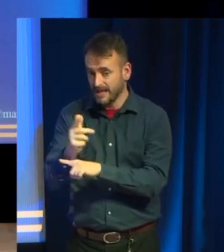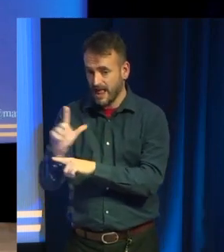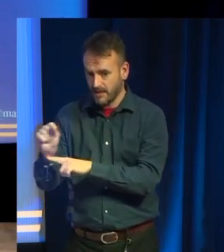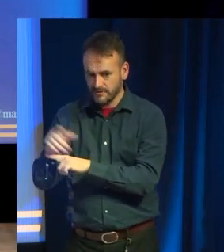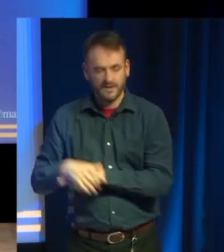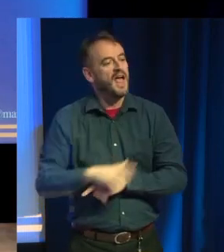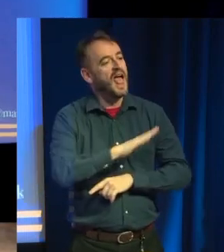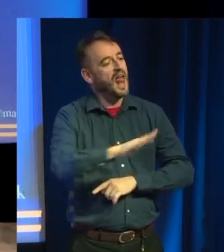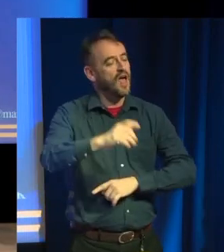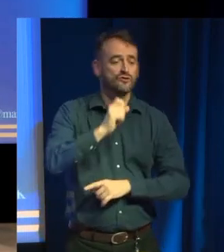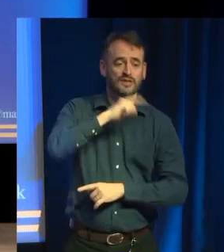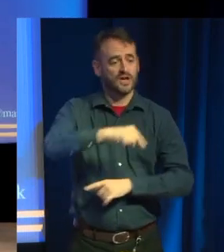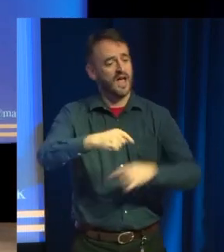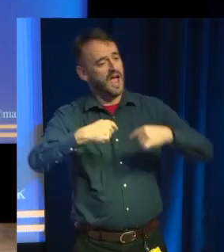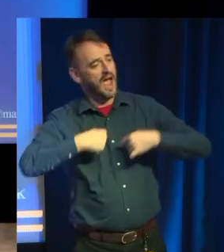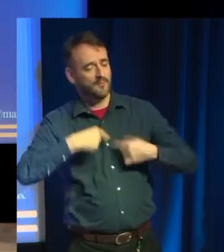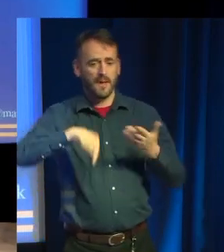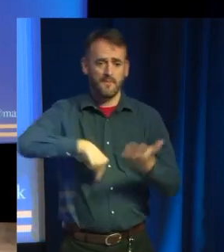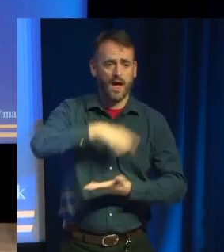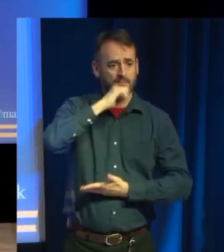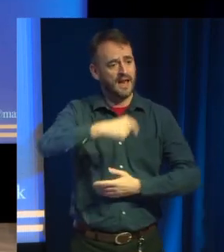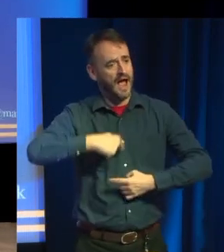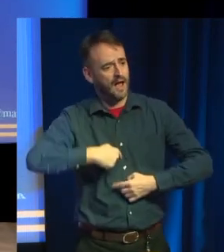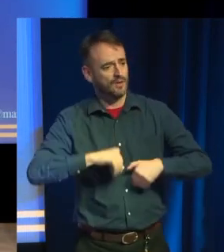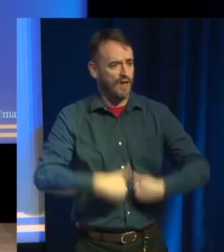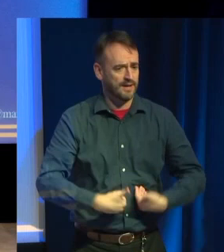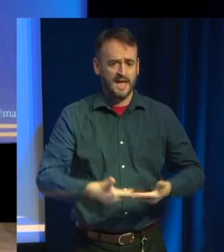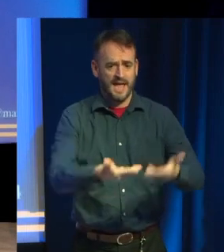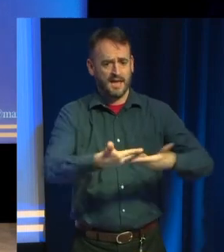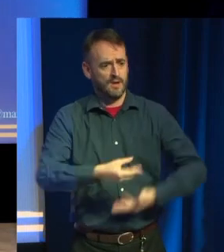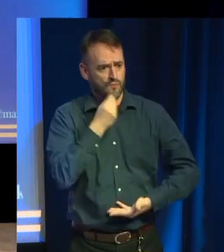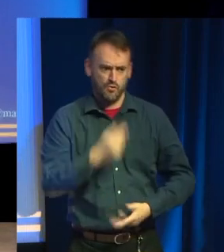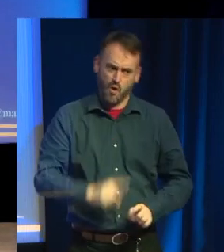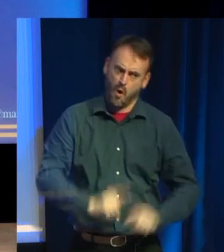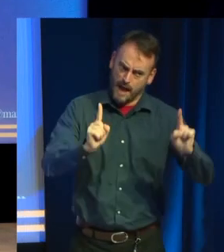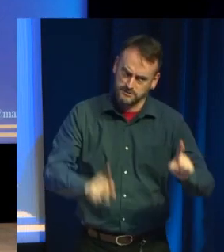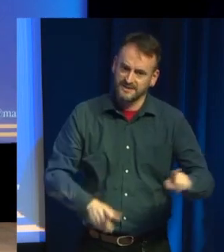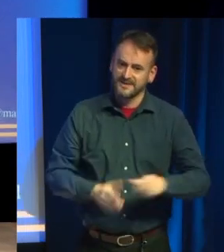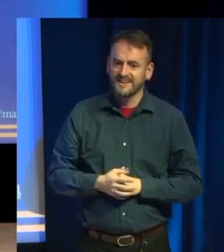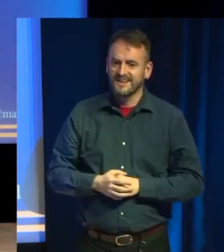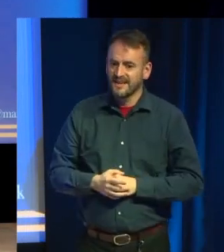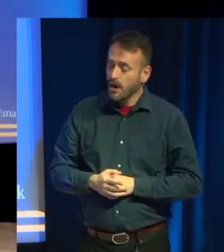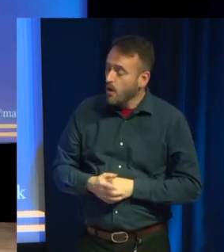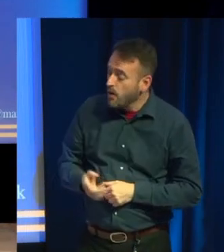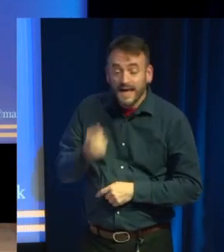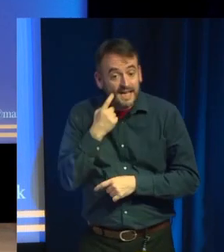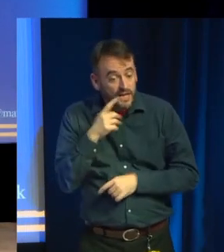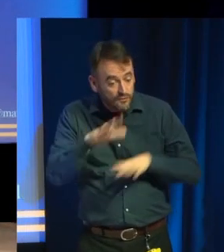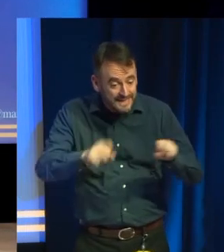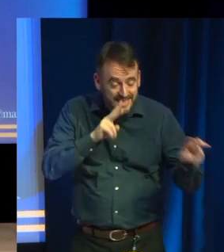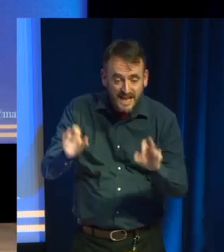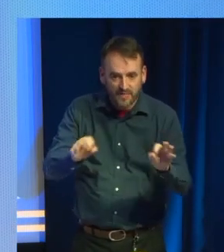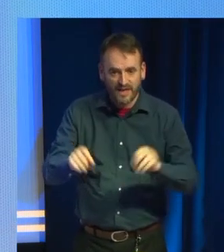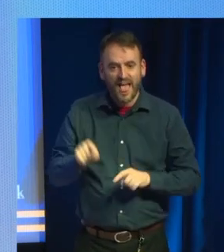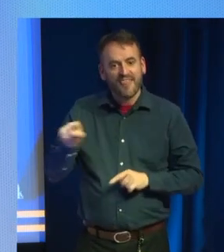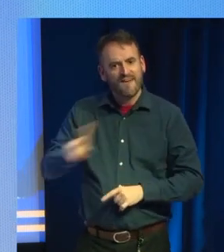I'm the Pi Man and I'm starving. Give me food, or else. Within easy reach, you can see nothing. Sounds so threatening in that voice,